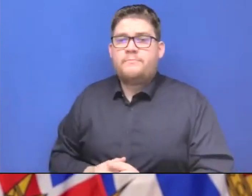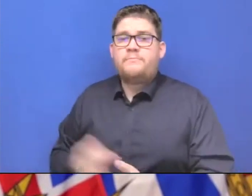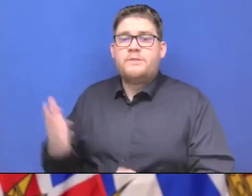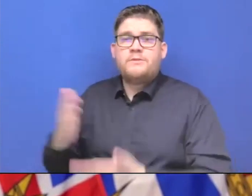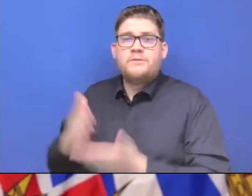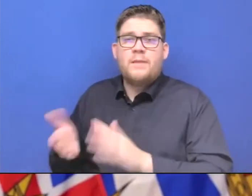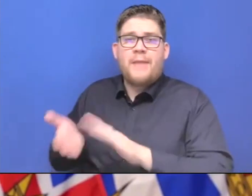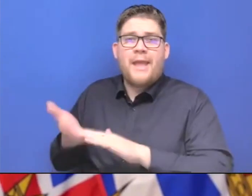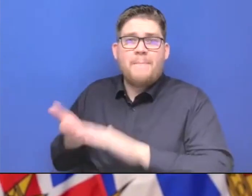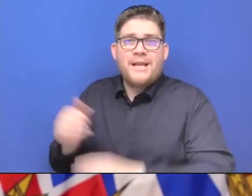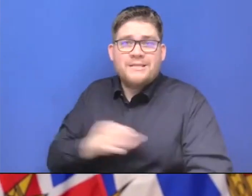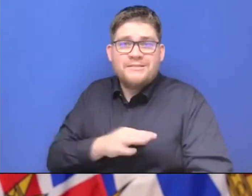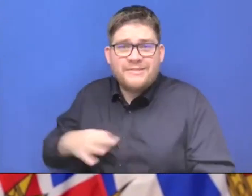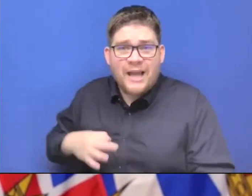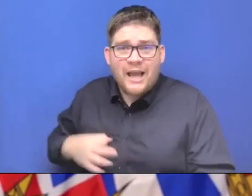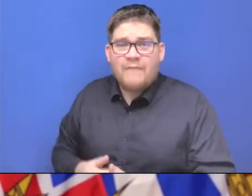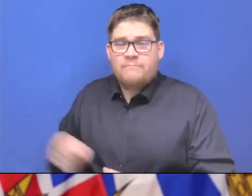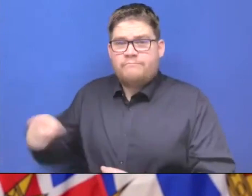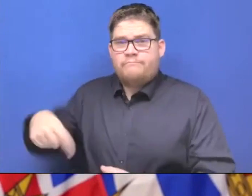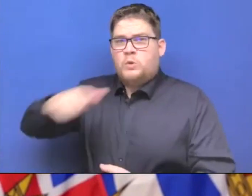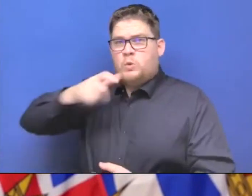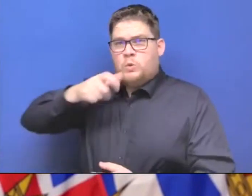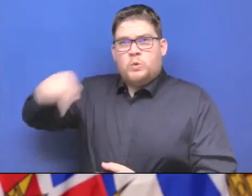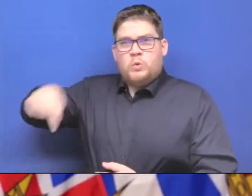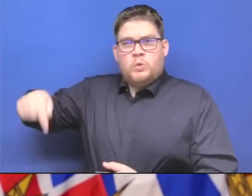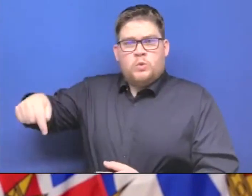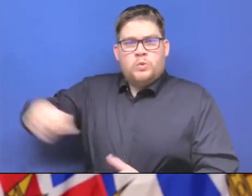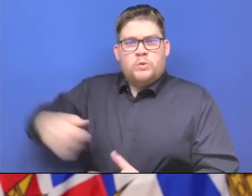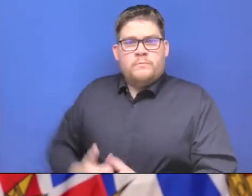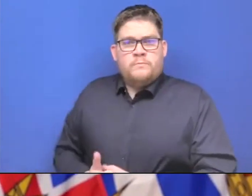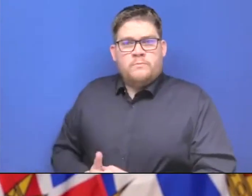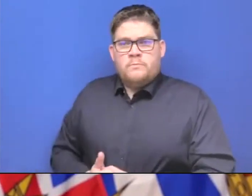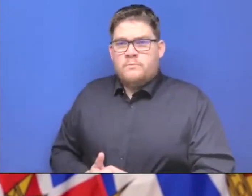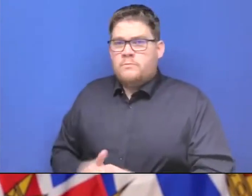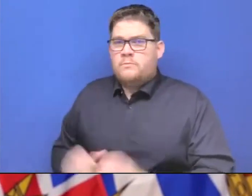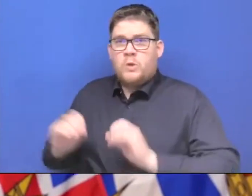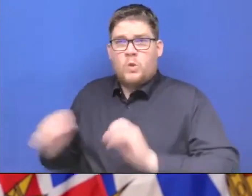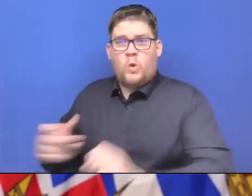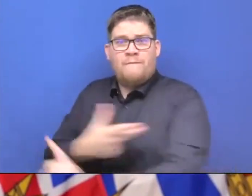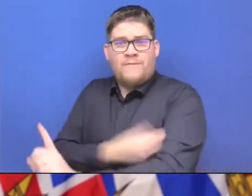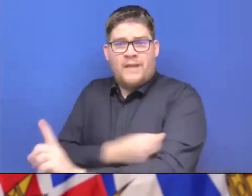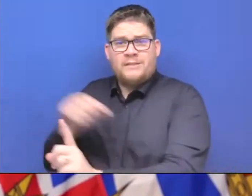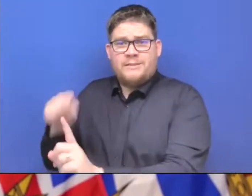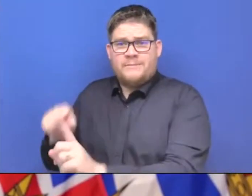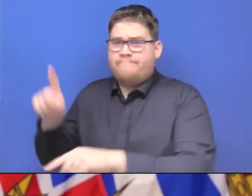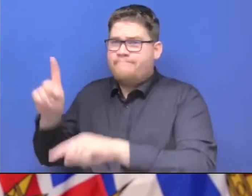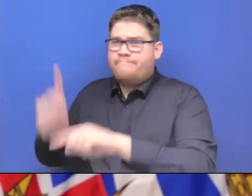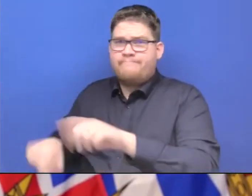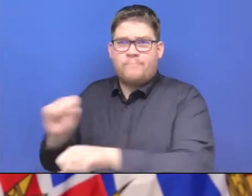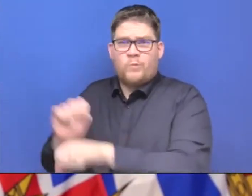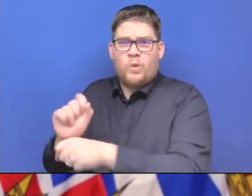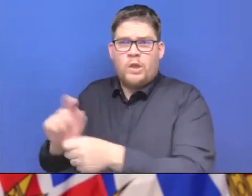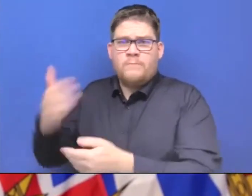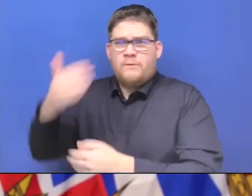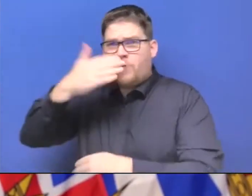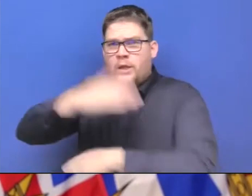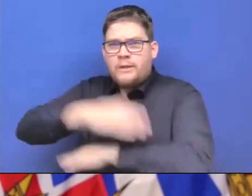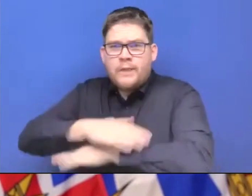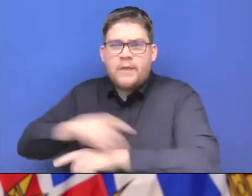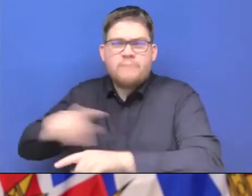are unvaccinated and will be affected by this across the health care system,